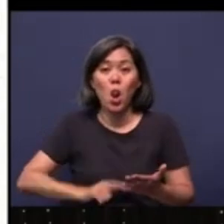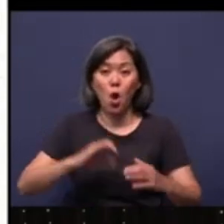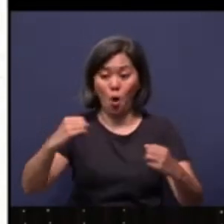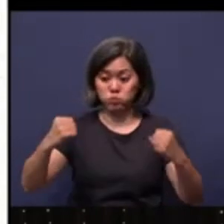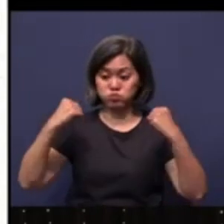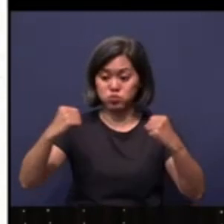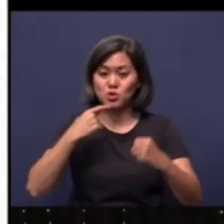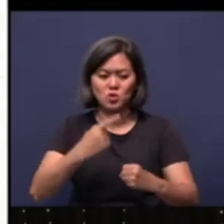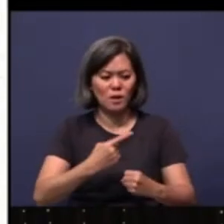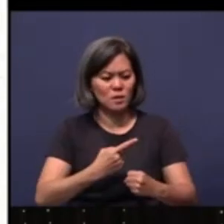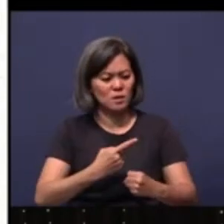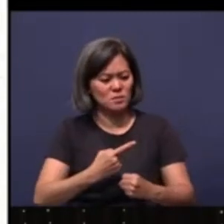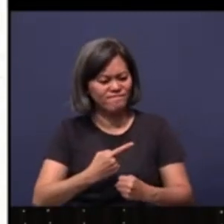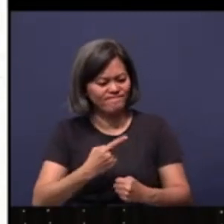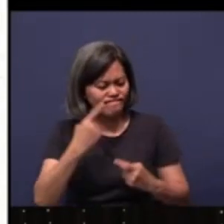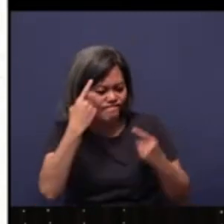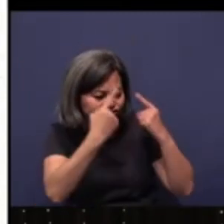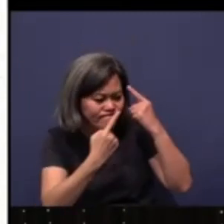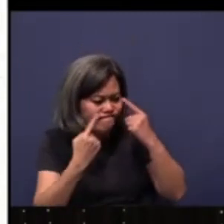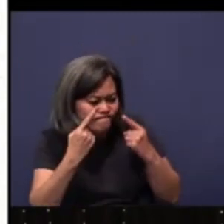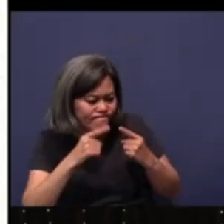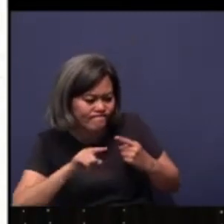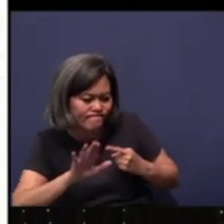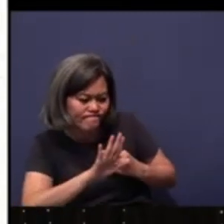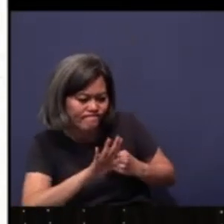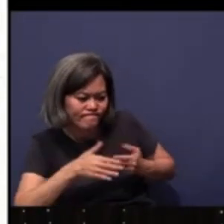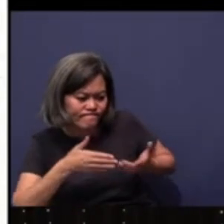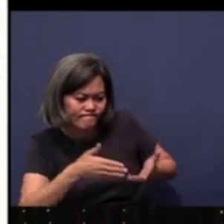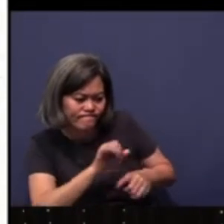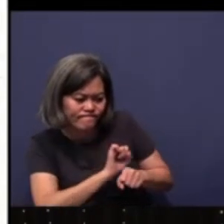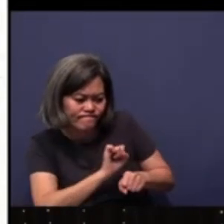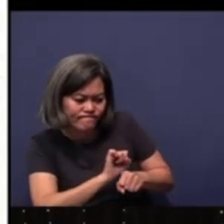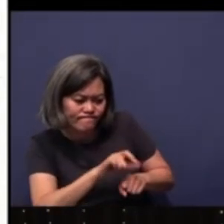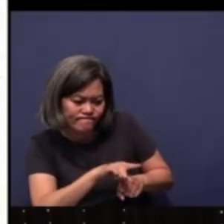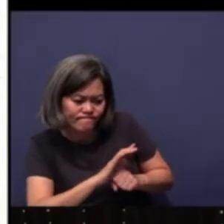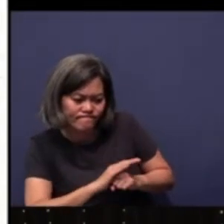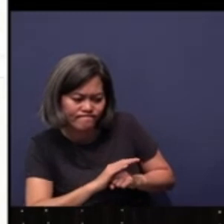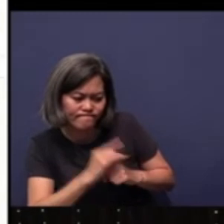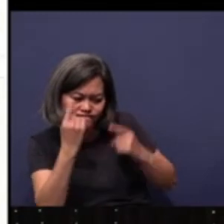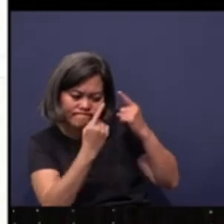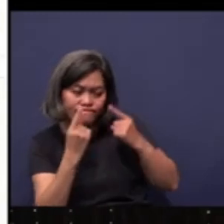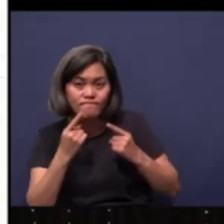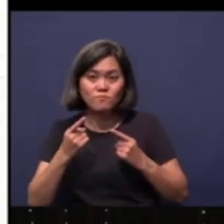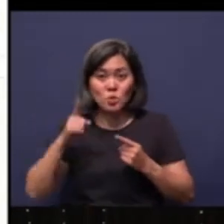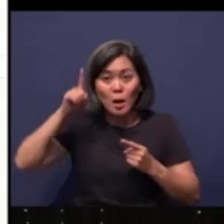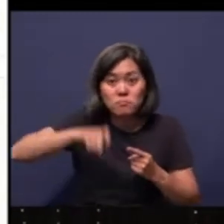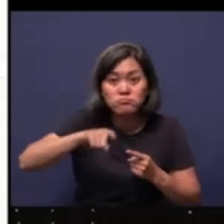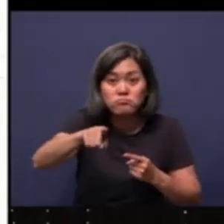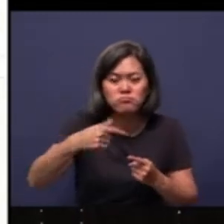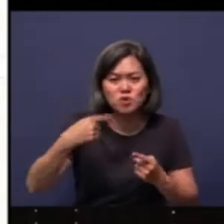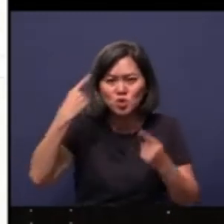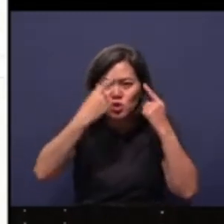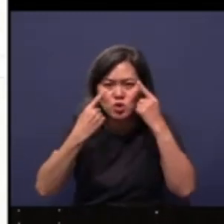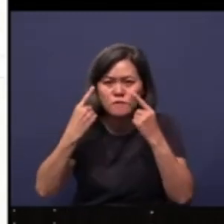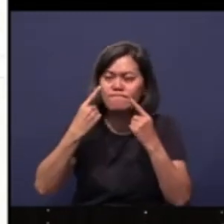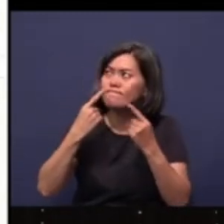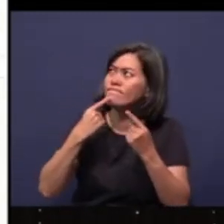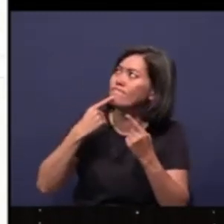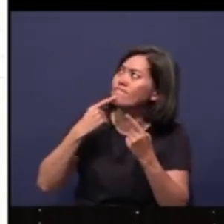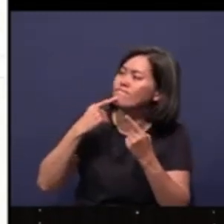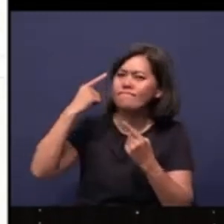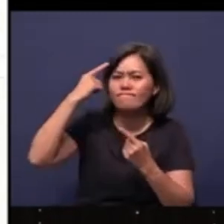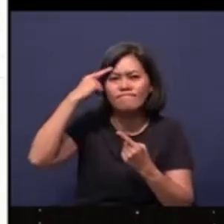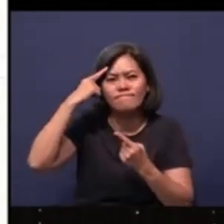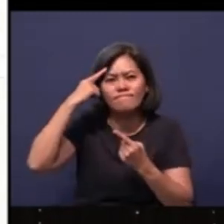verse 7, give careful thought to your way. We need you to consider. We need you to calculate and think this through